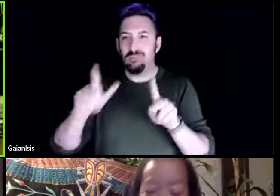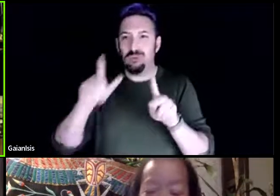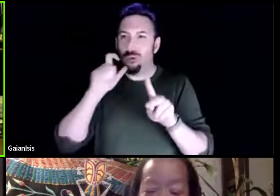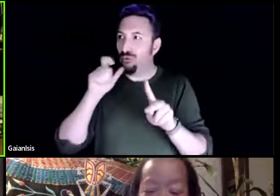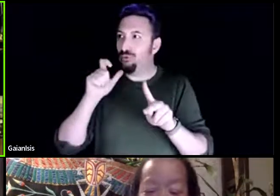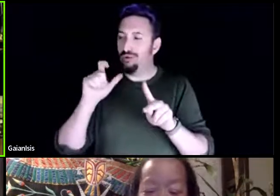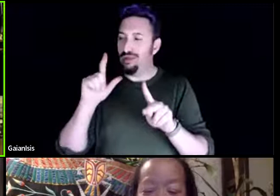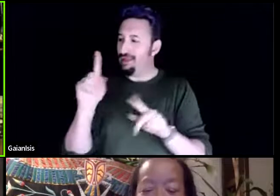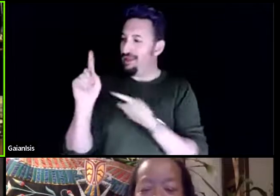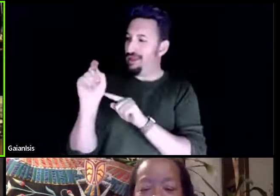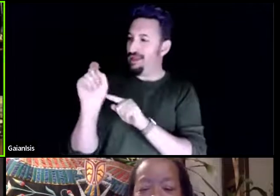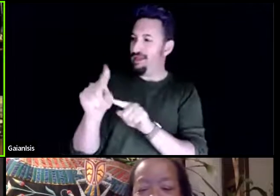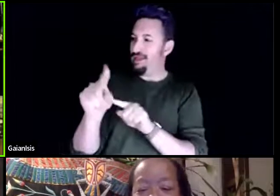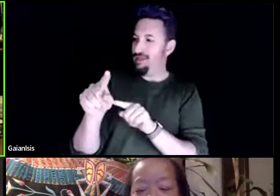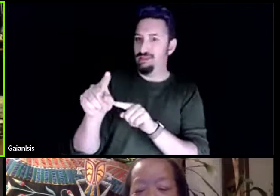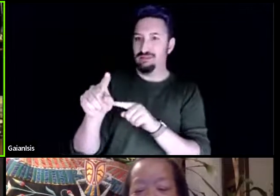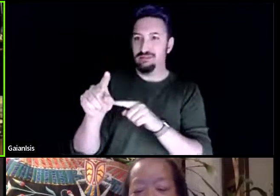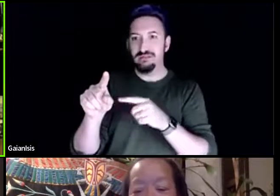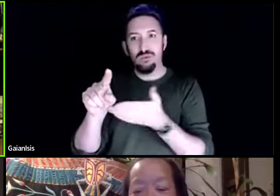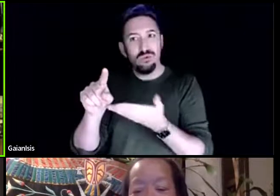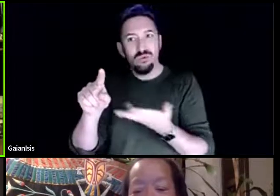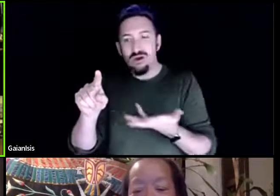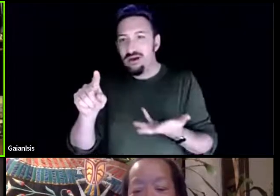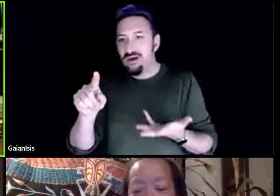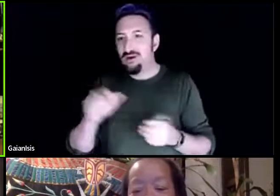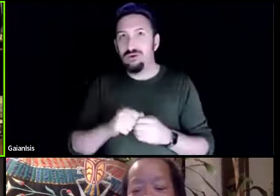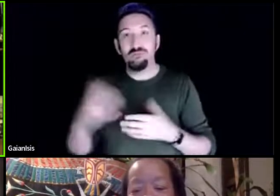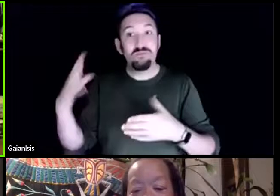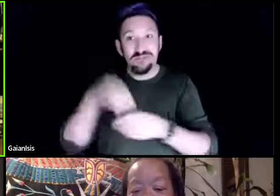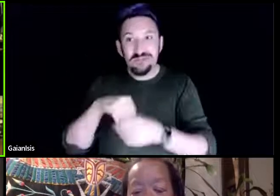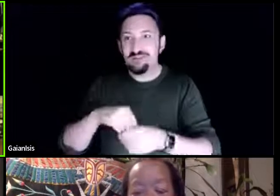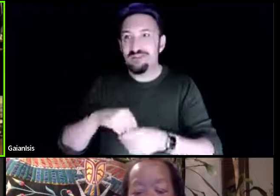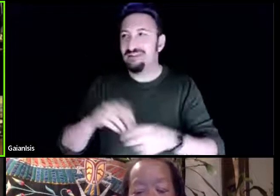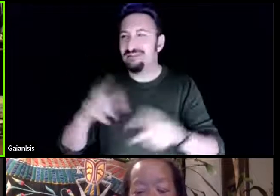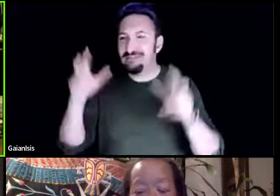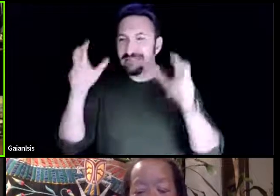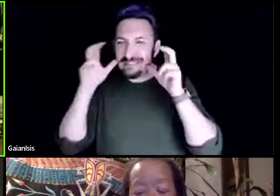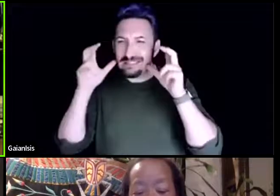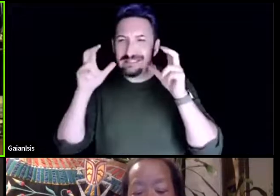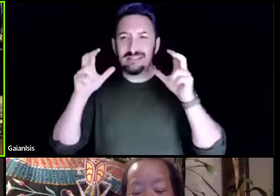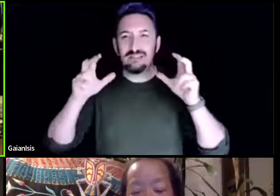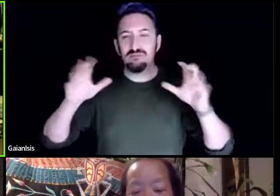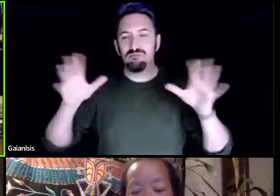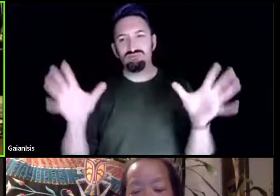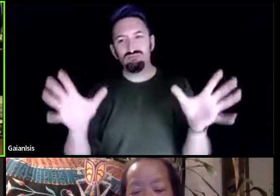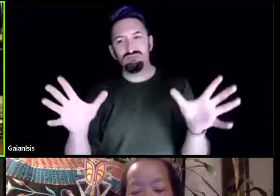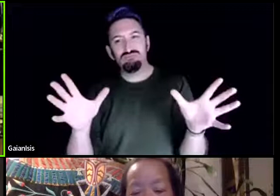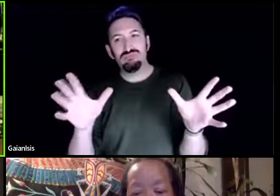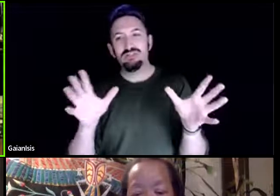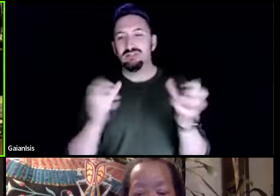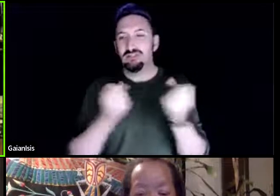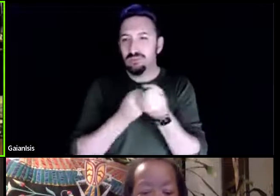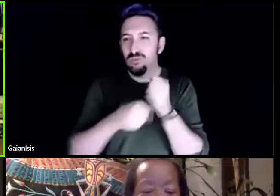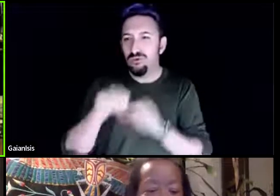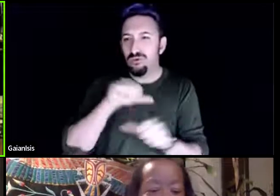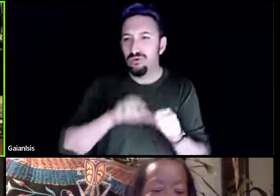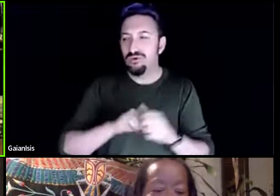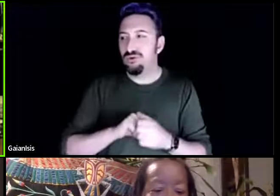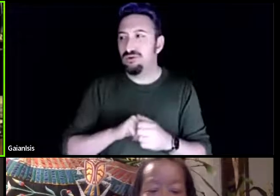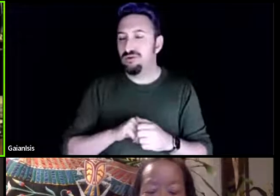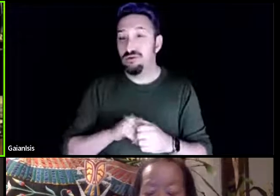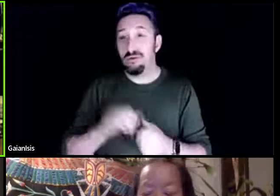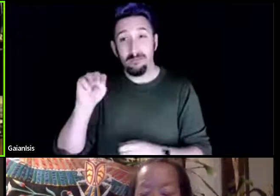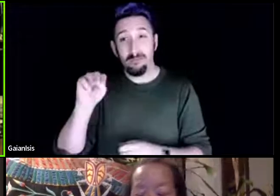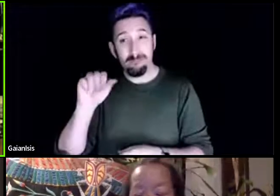and participated and listened and held space um to maya for